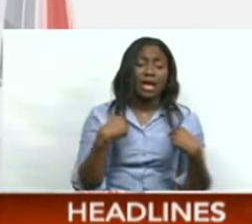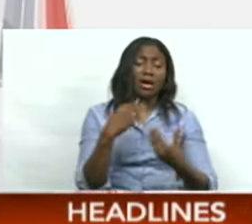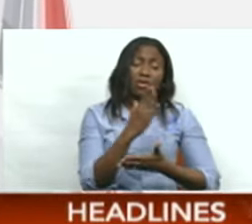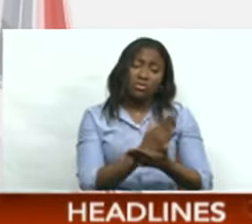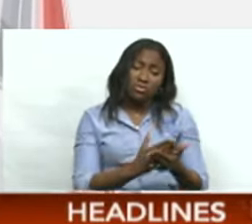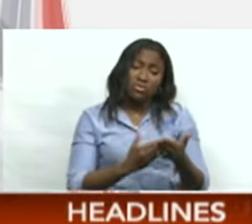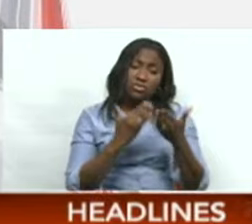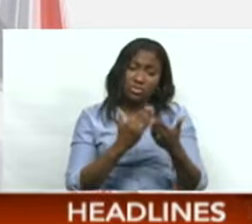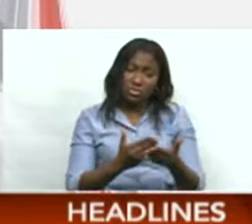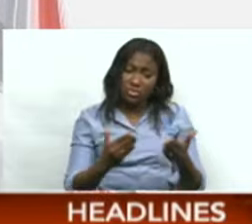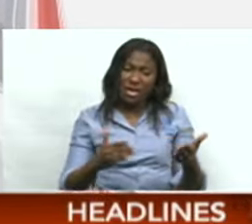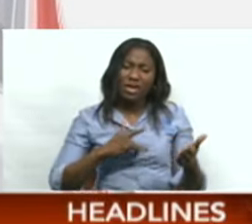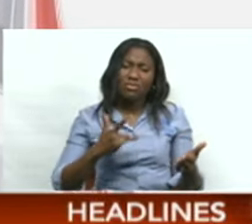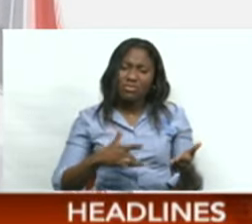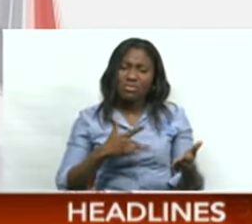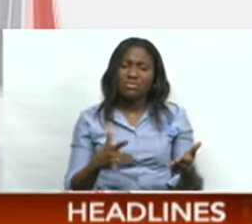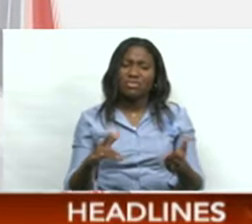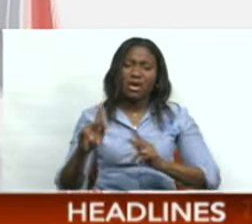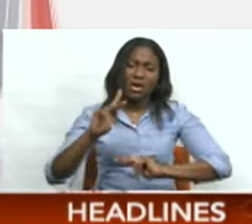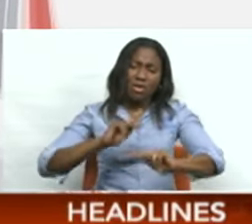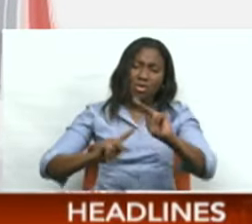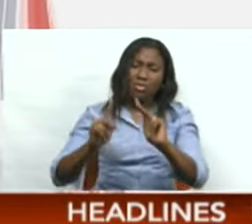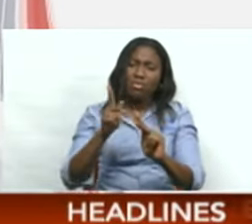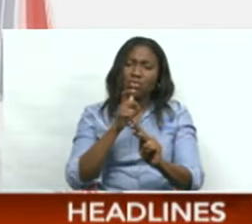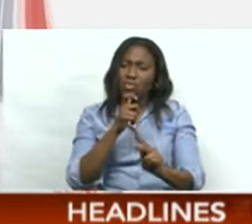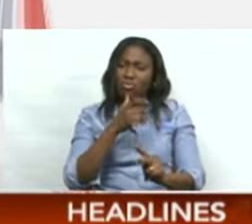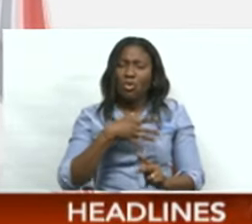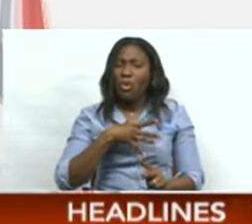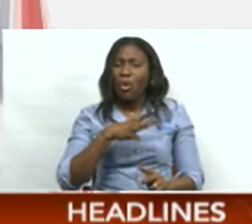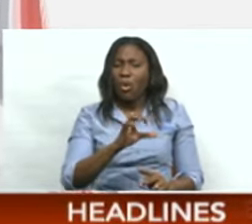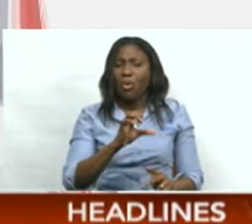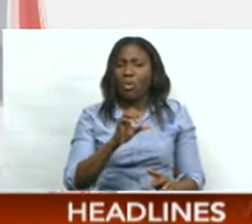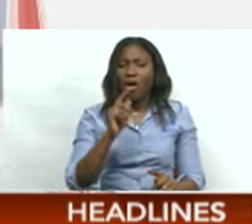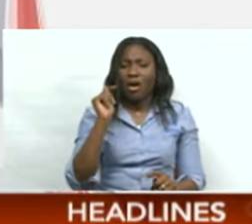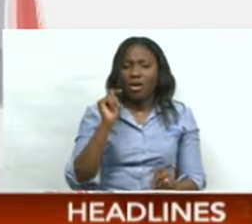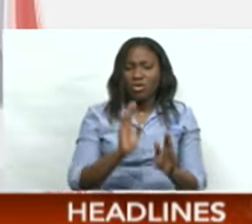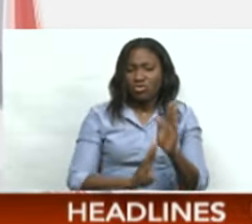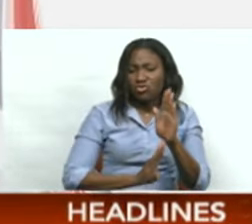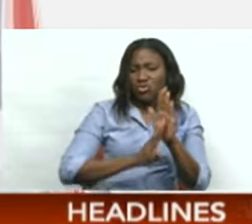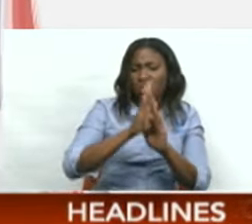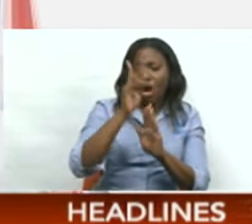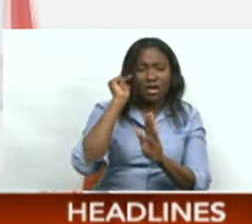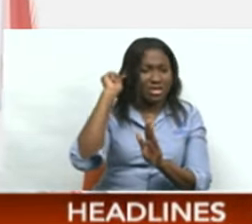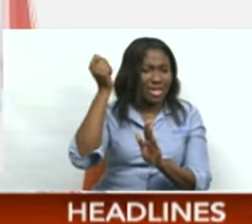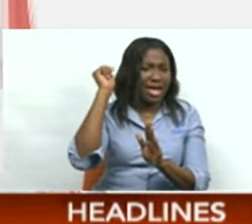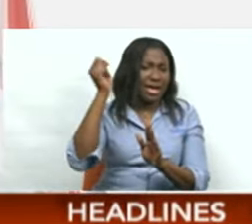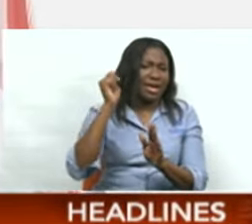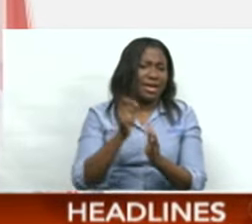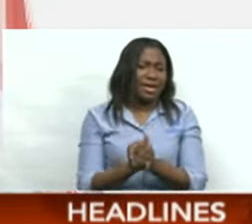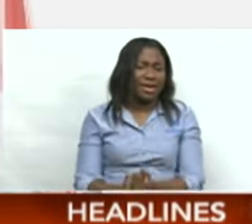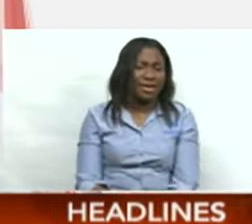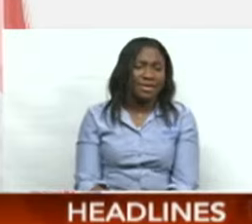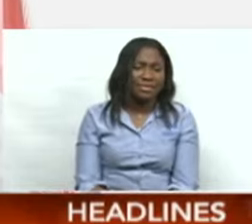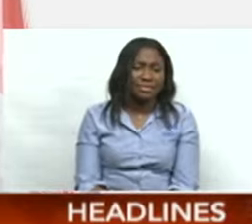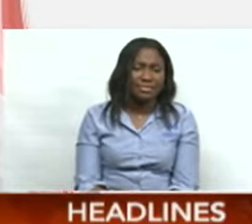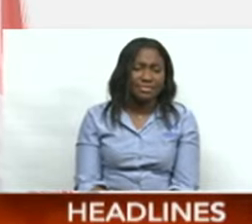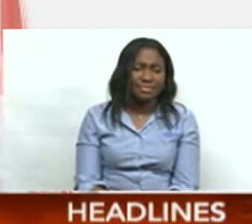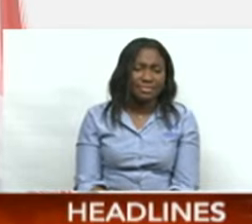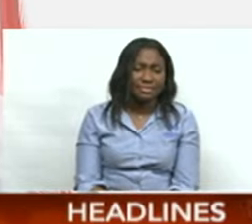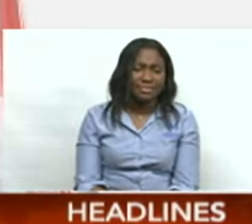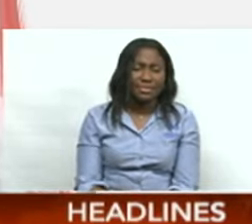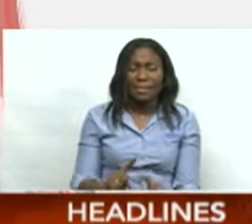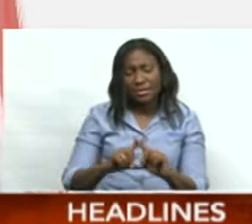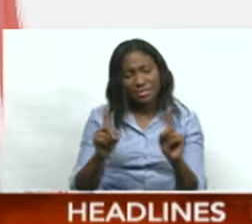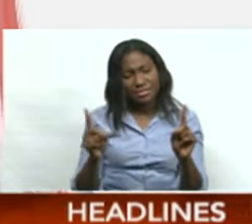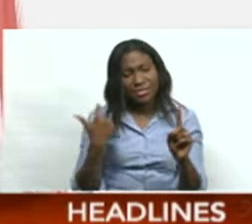mysterious intentions who will do any and everything to thwart Tobago's progress and development. But